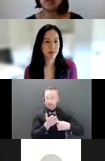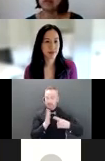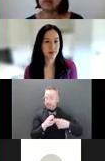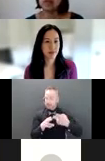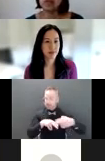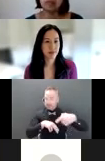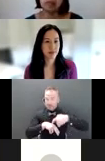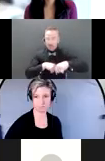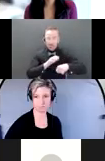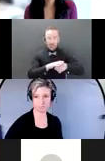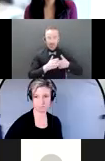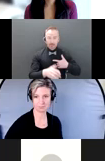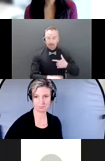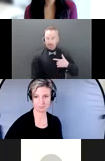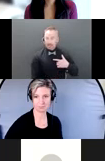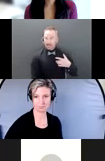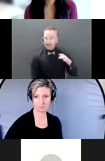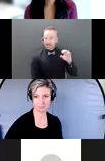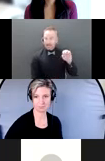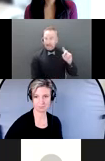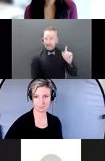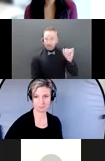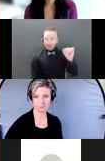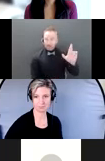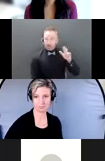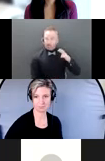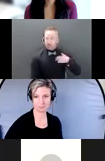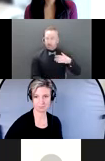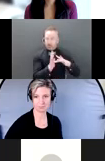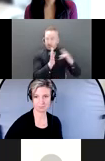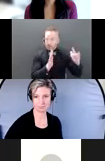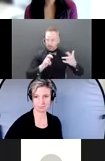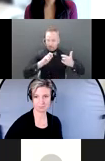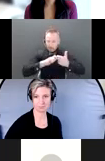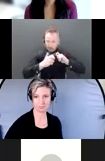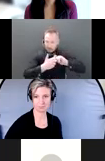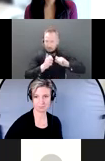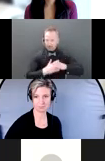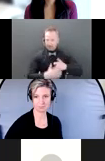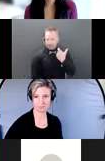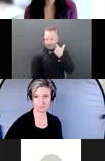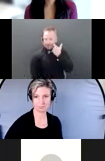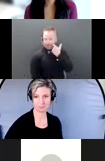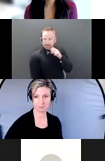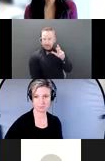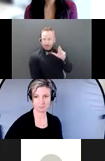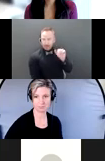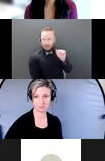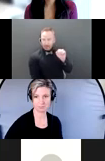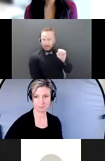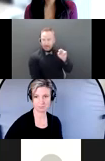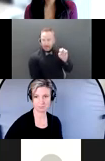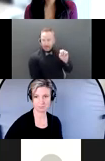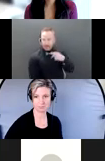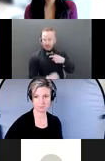of those signs that Rayanne had shared, what is a trusted contact person, and how that can help you, and then resources.